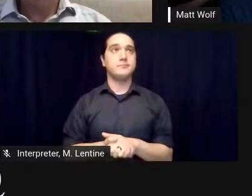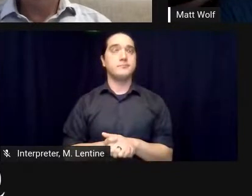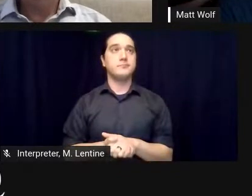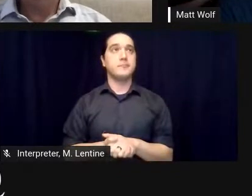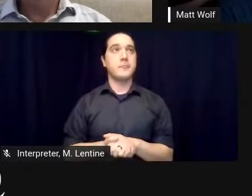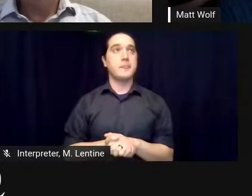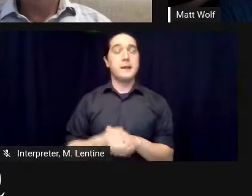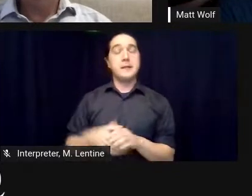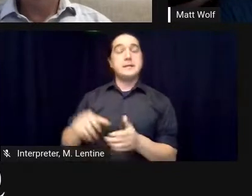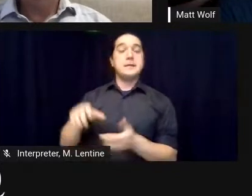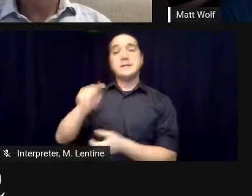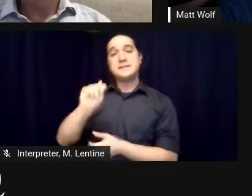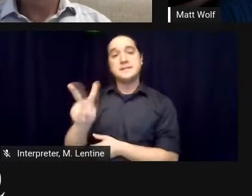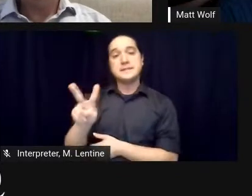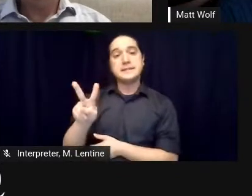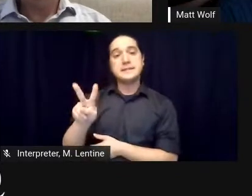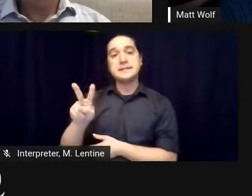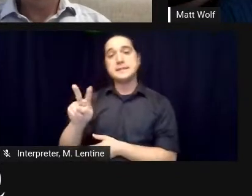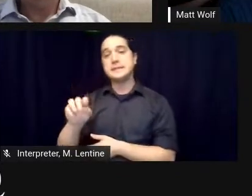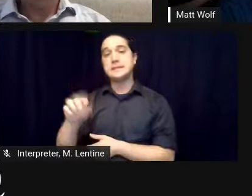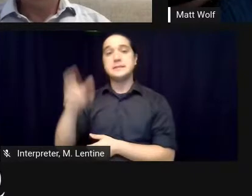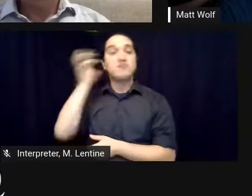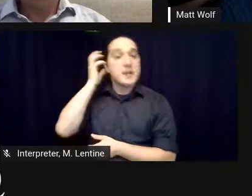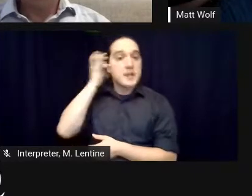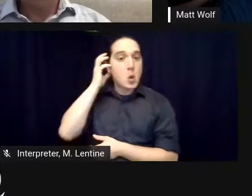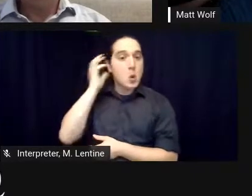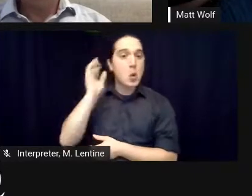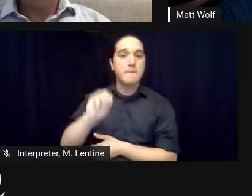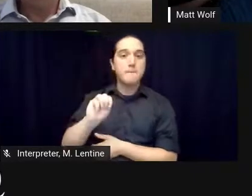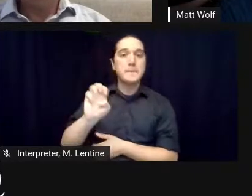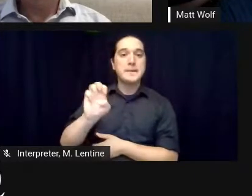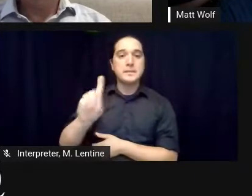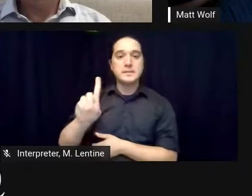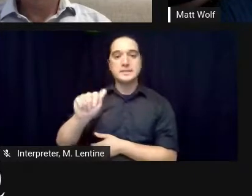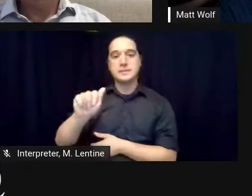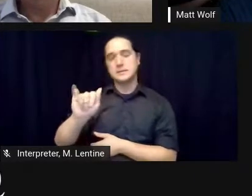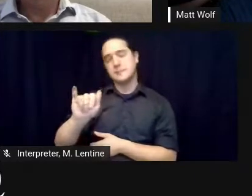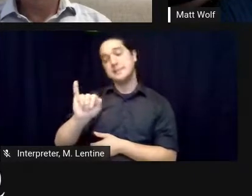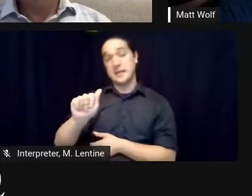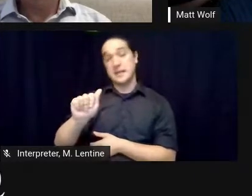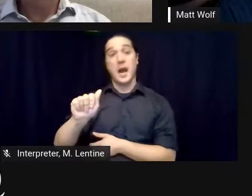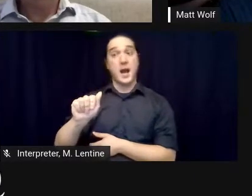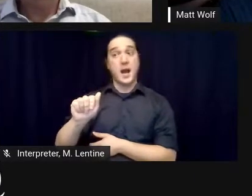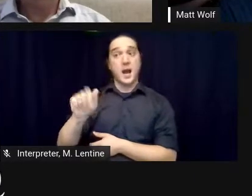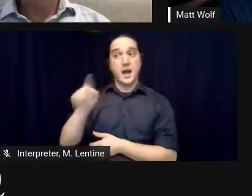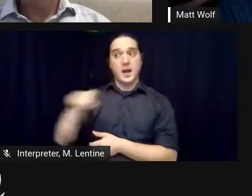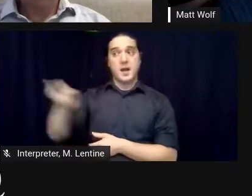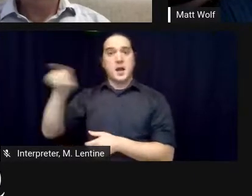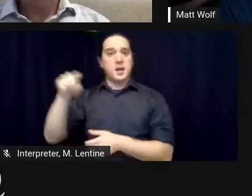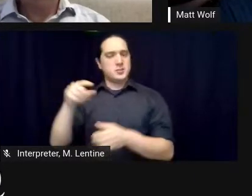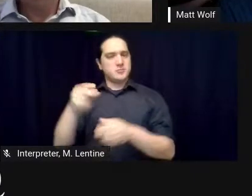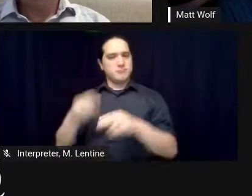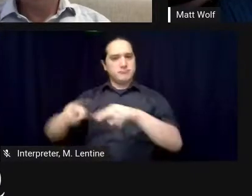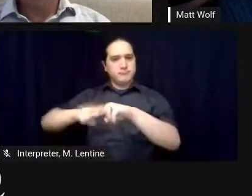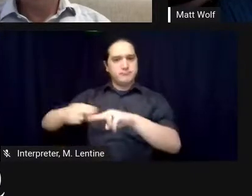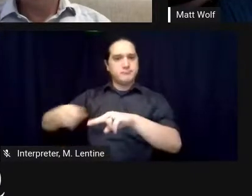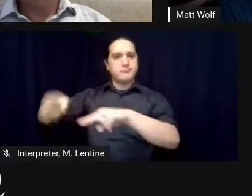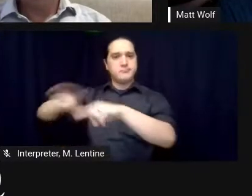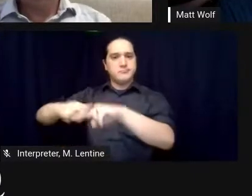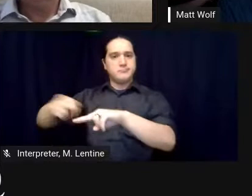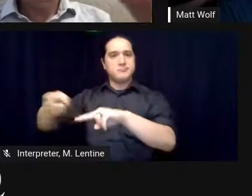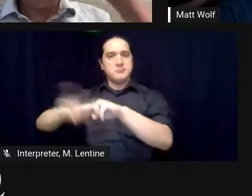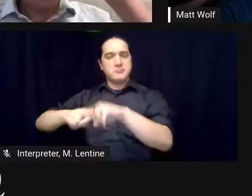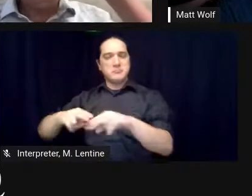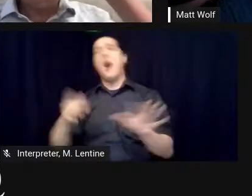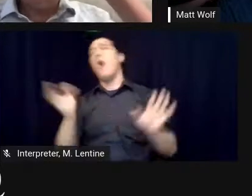a uh hole in it you know it's not all it's cracked up to be we're great investigative journalists